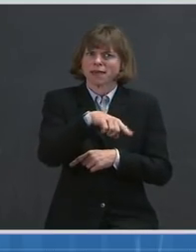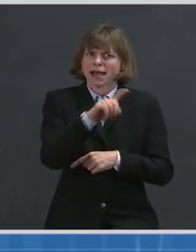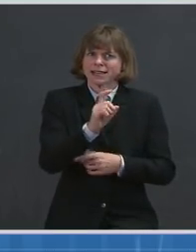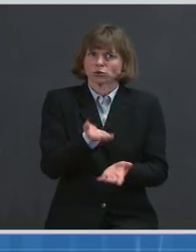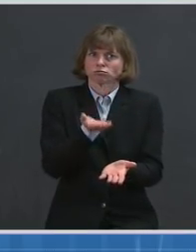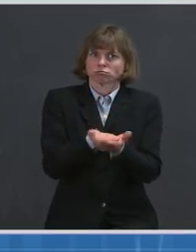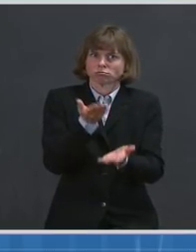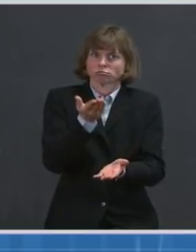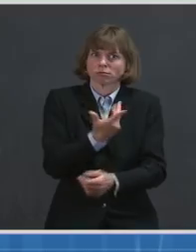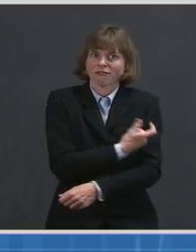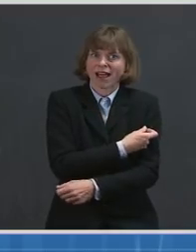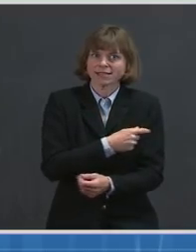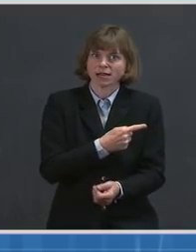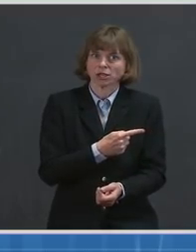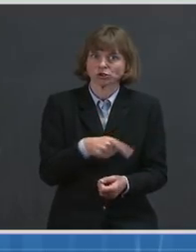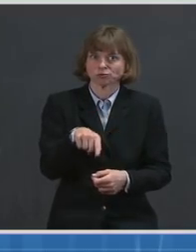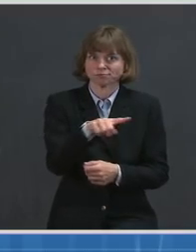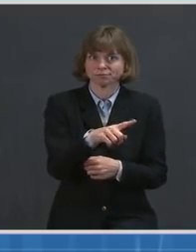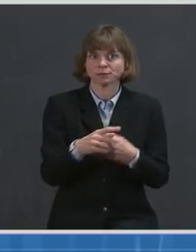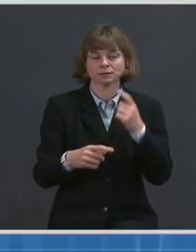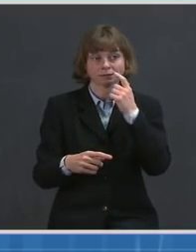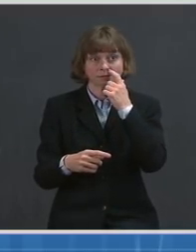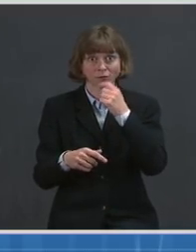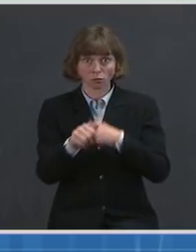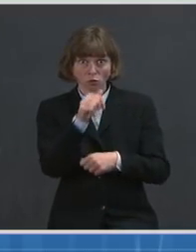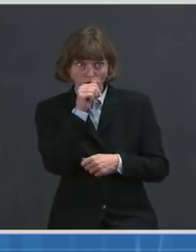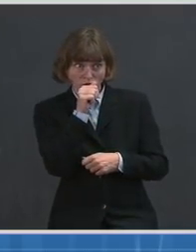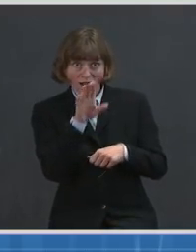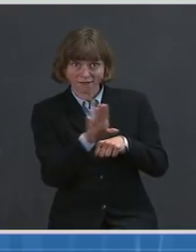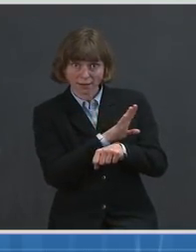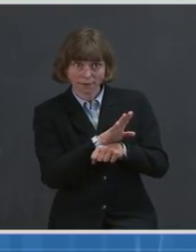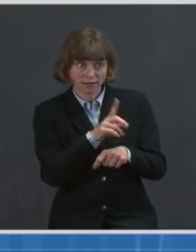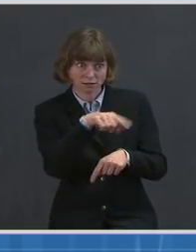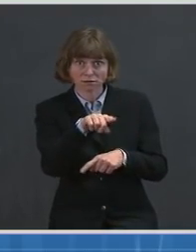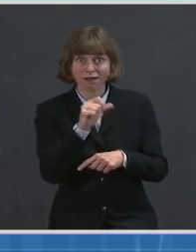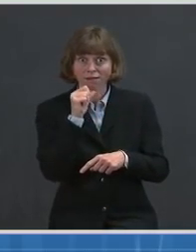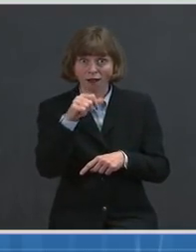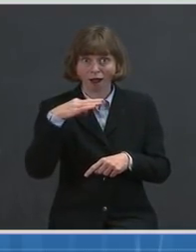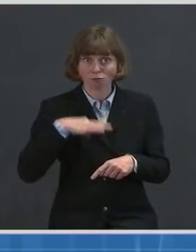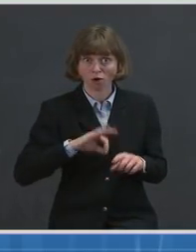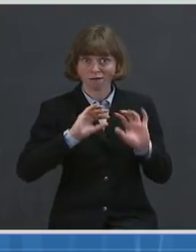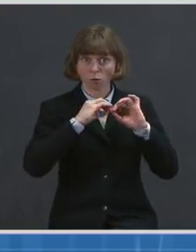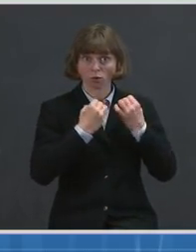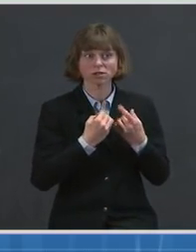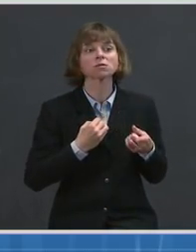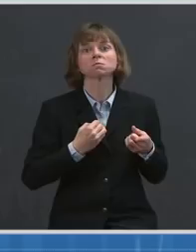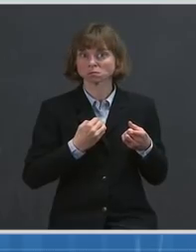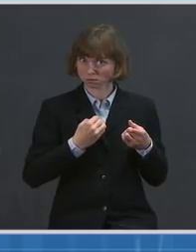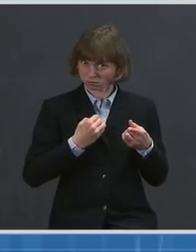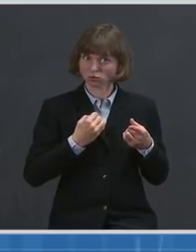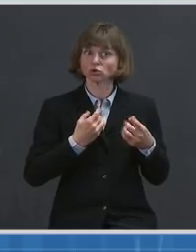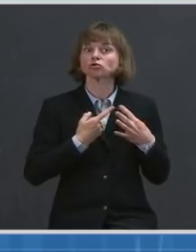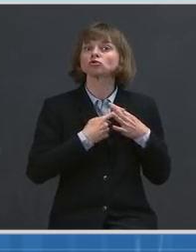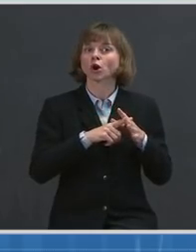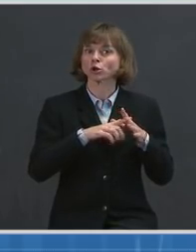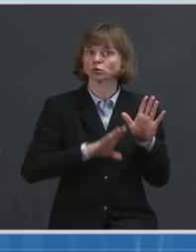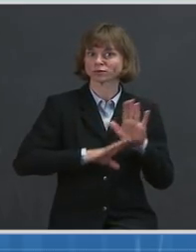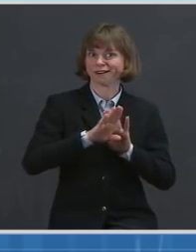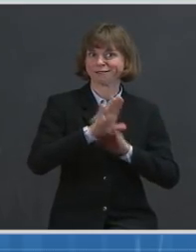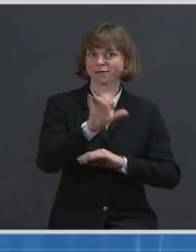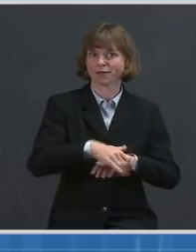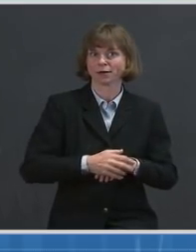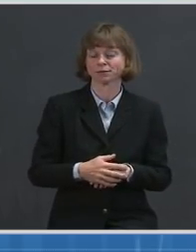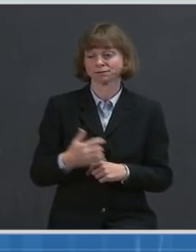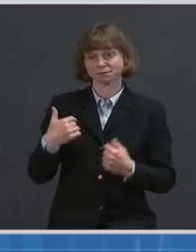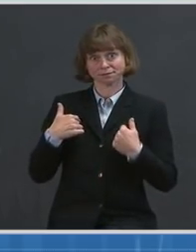The private sector and not-for-profit coalitions are already beginning to work on this. Our role is to help ensure